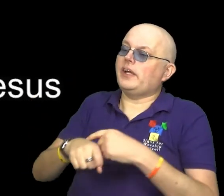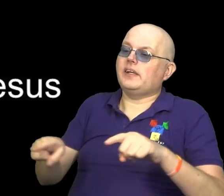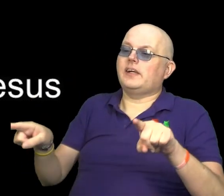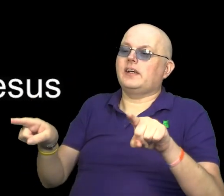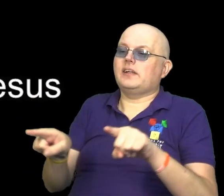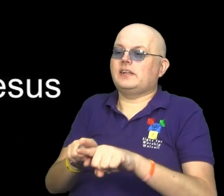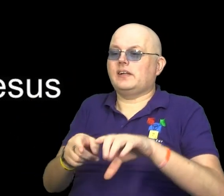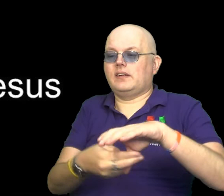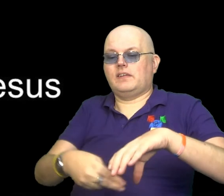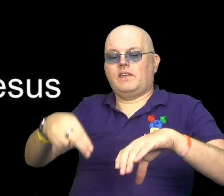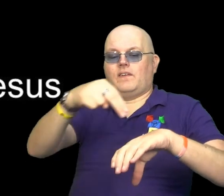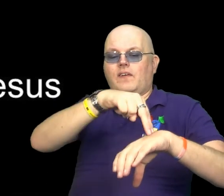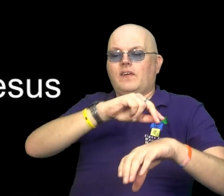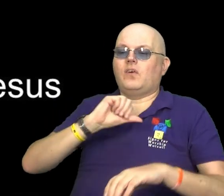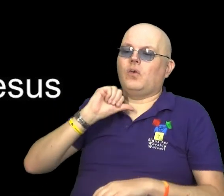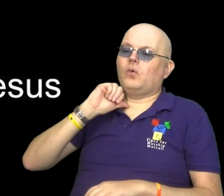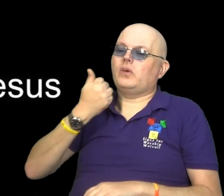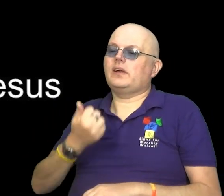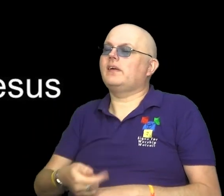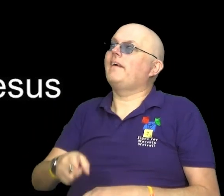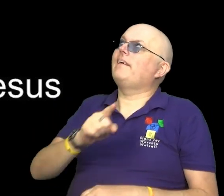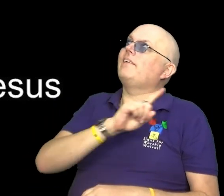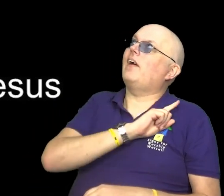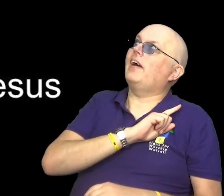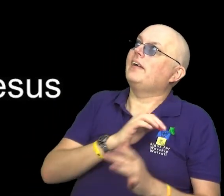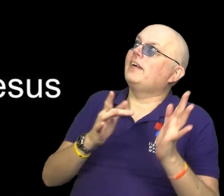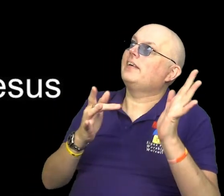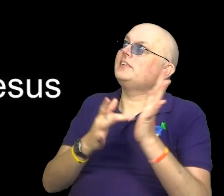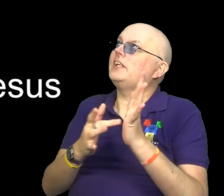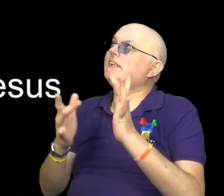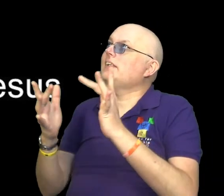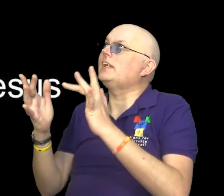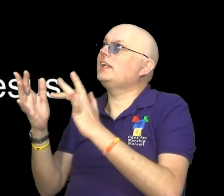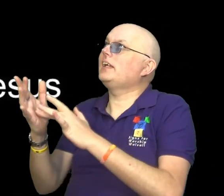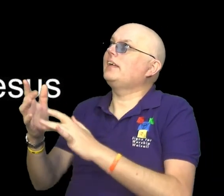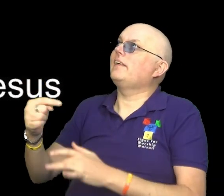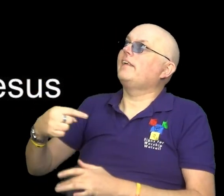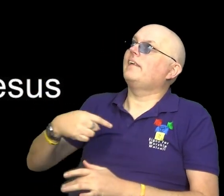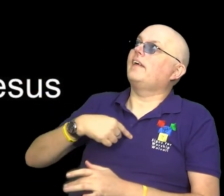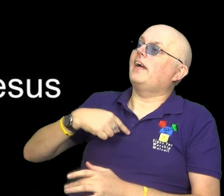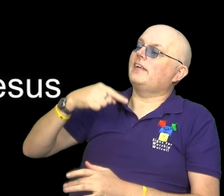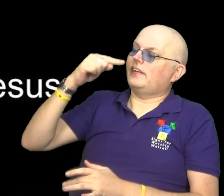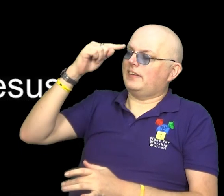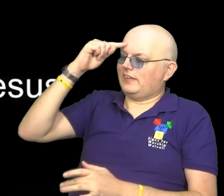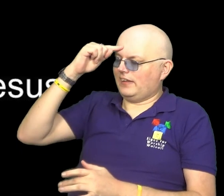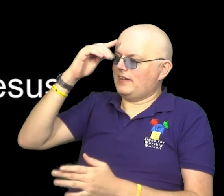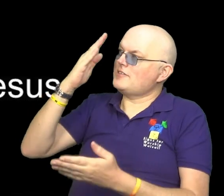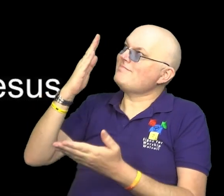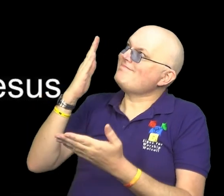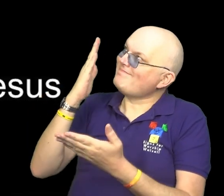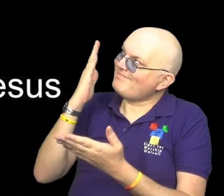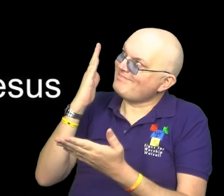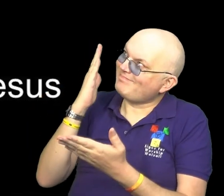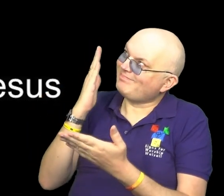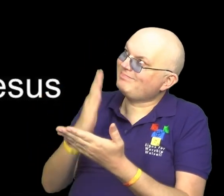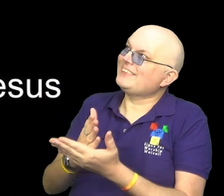the Son, I believe in Spirit, in I believe in